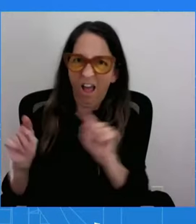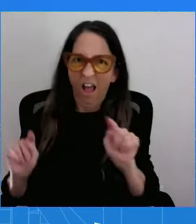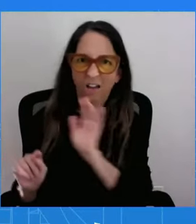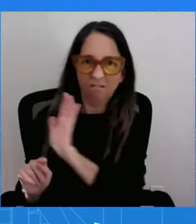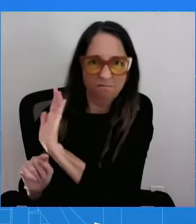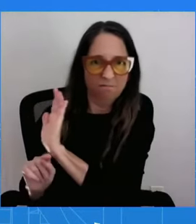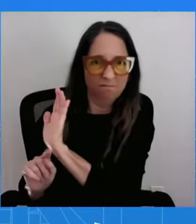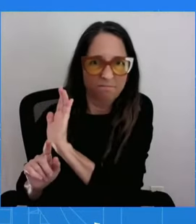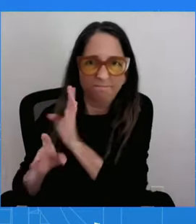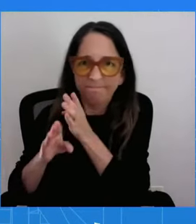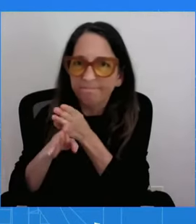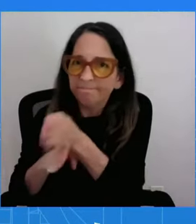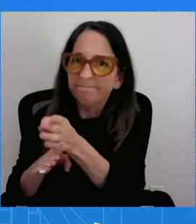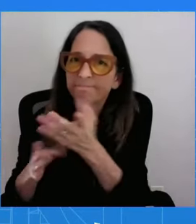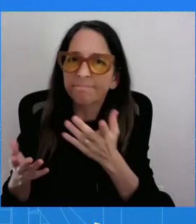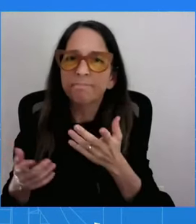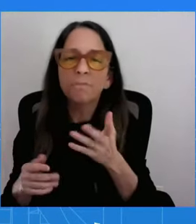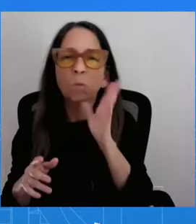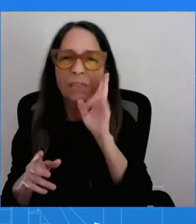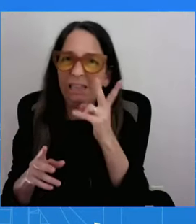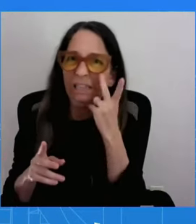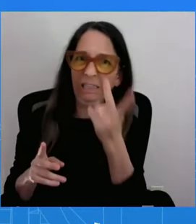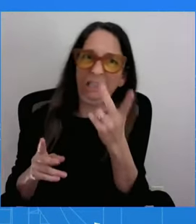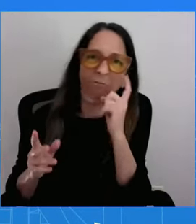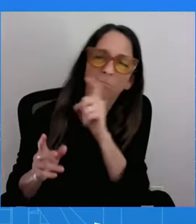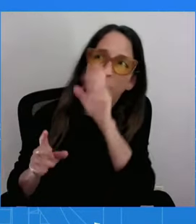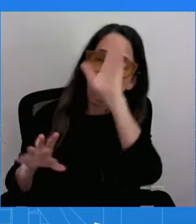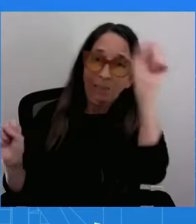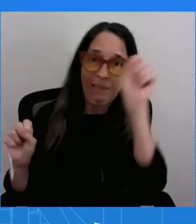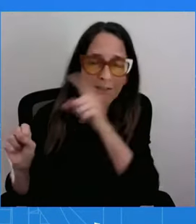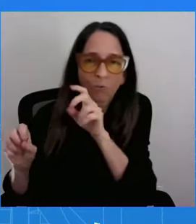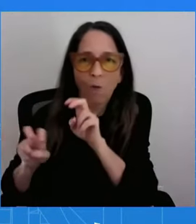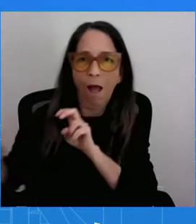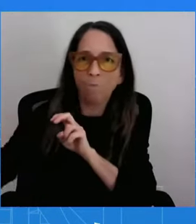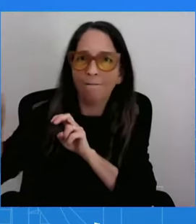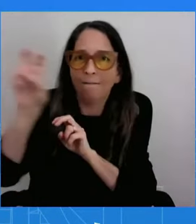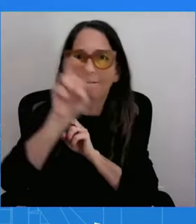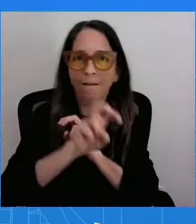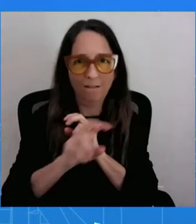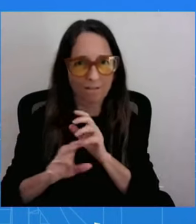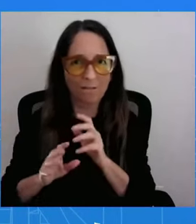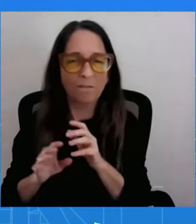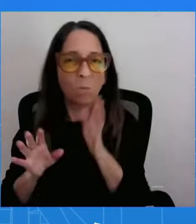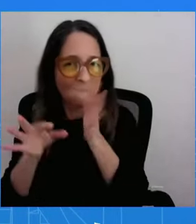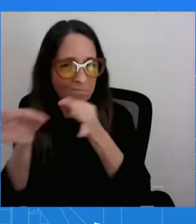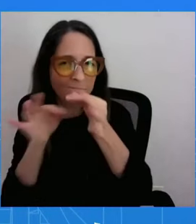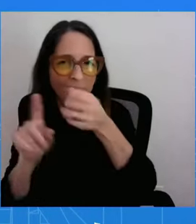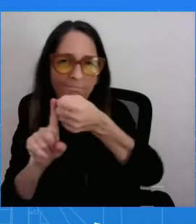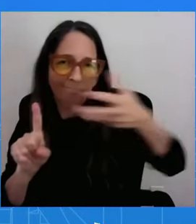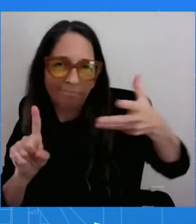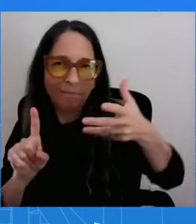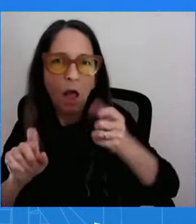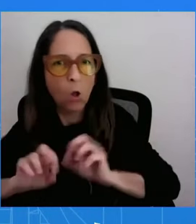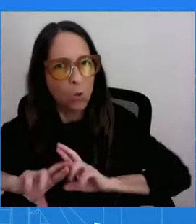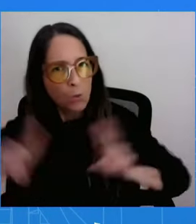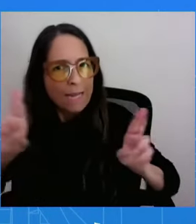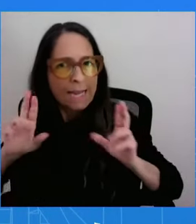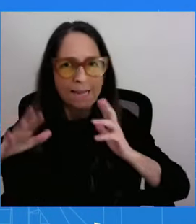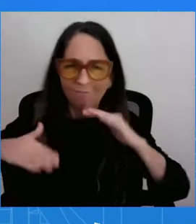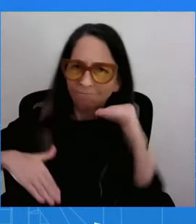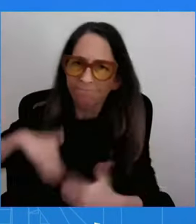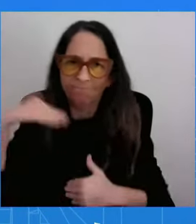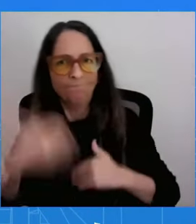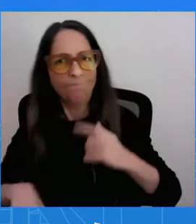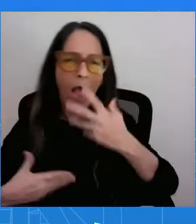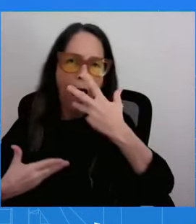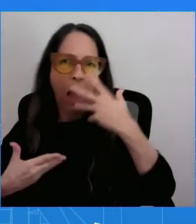out there and we'll have more to share. We'll have more to share. But he's ready to be out there and ready to talk directly to the American people. All right, everybody,